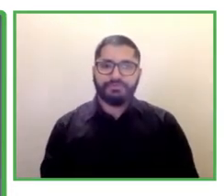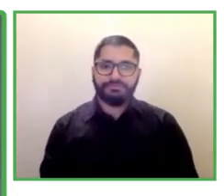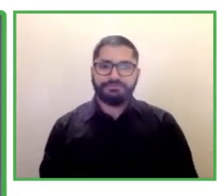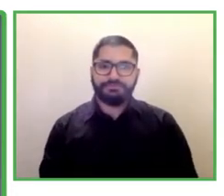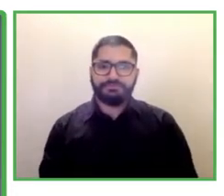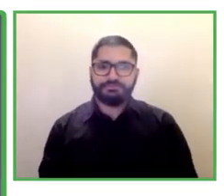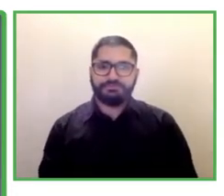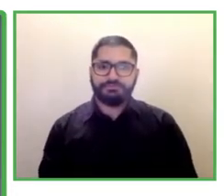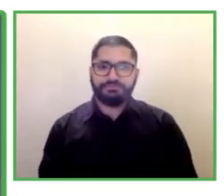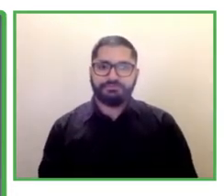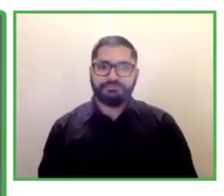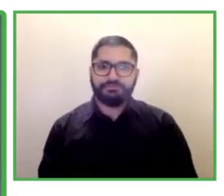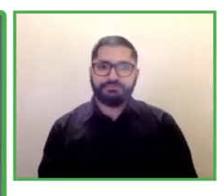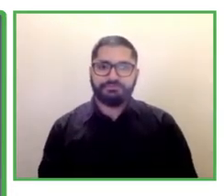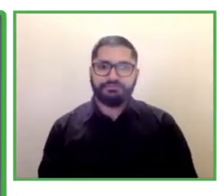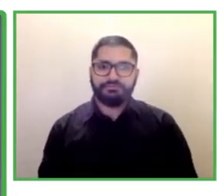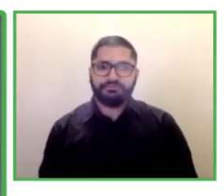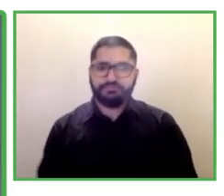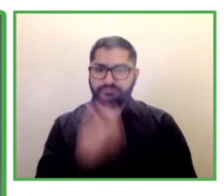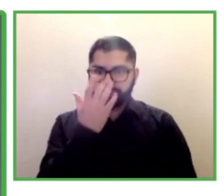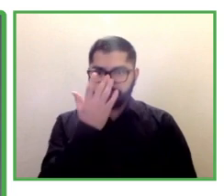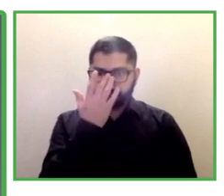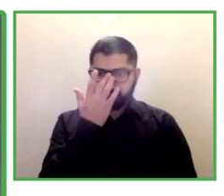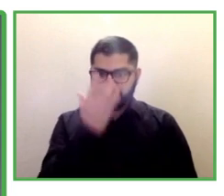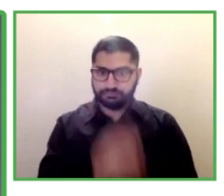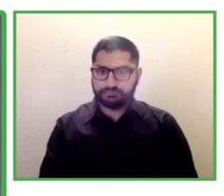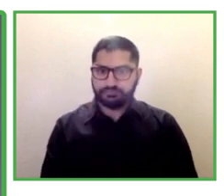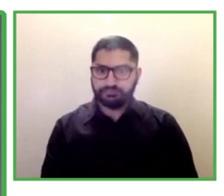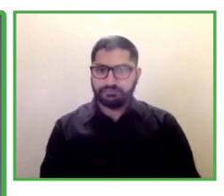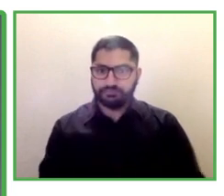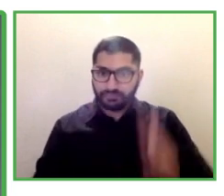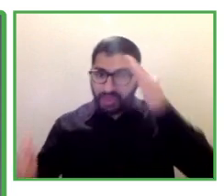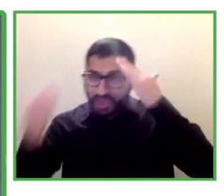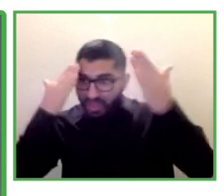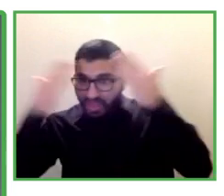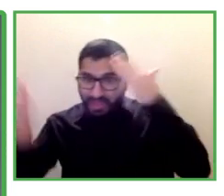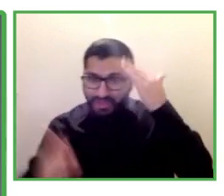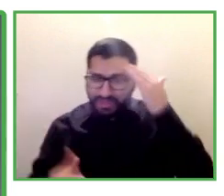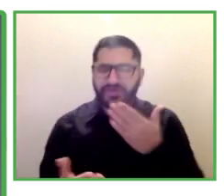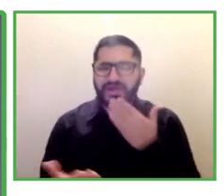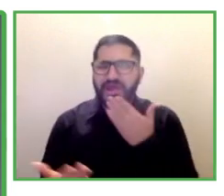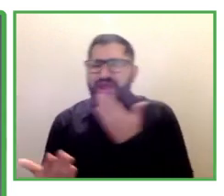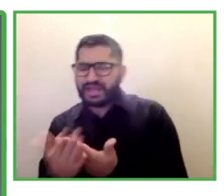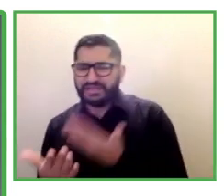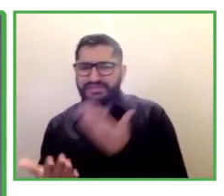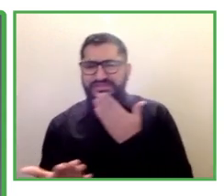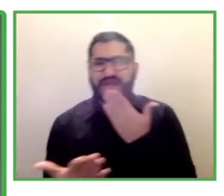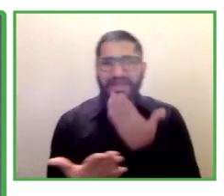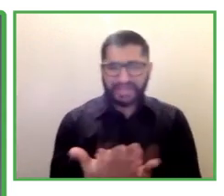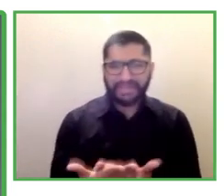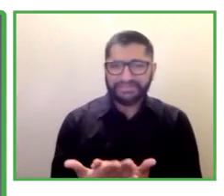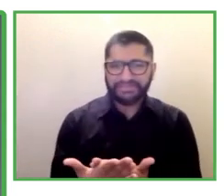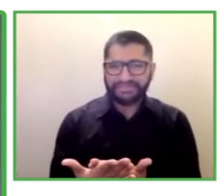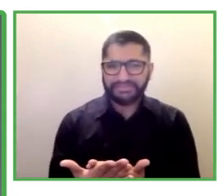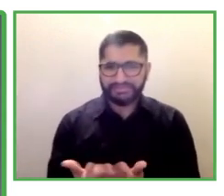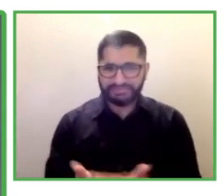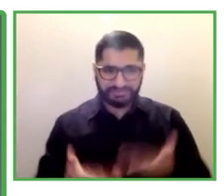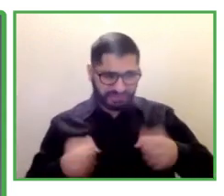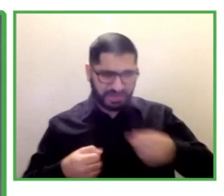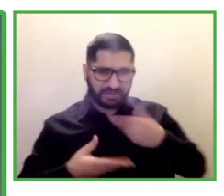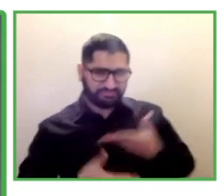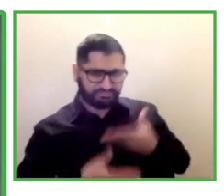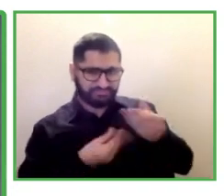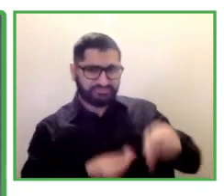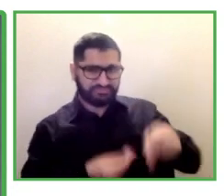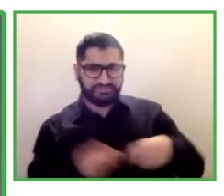Hello thank you so much for having me here today my name is Isabel Heiner and I'm the Australian Network on Disability program manager I